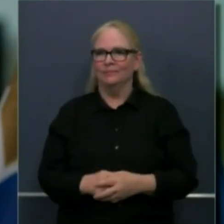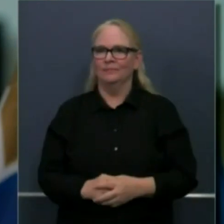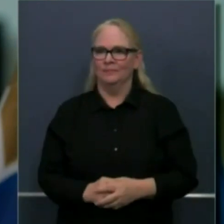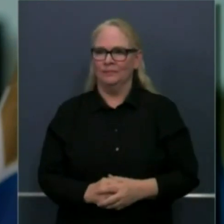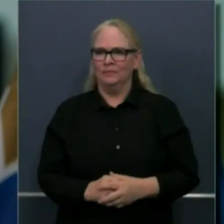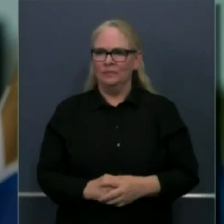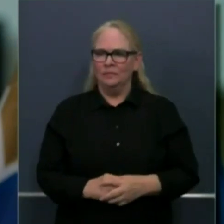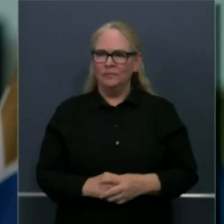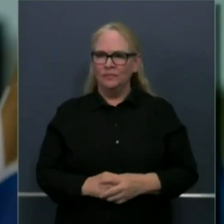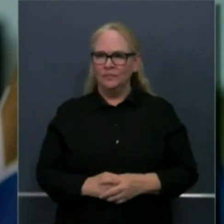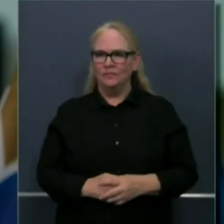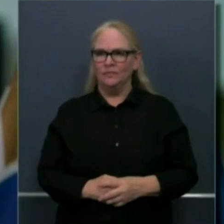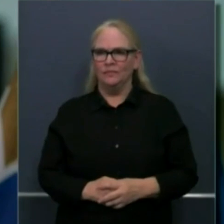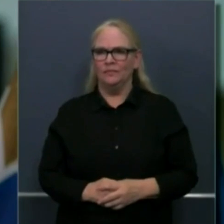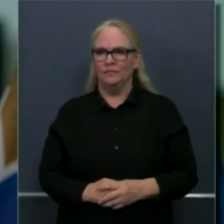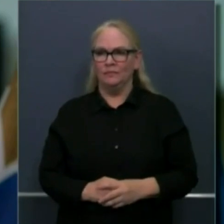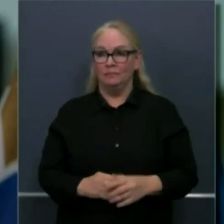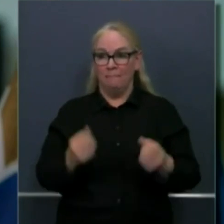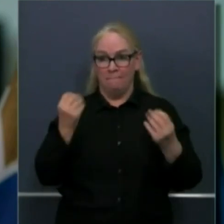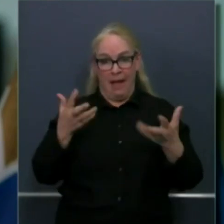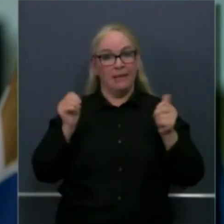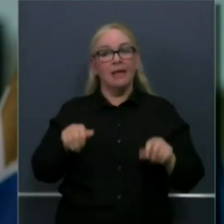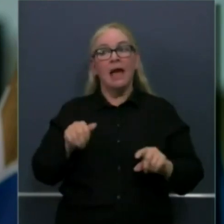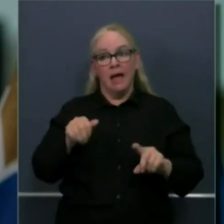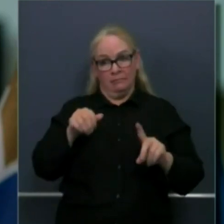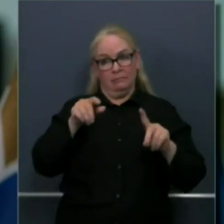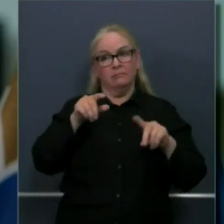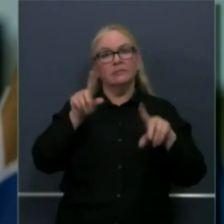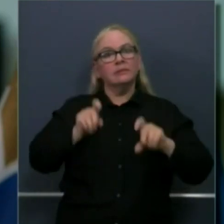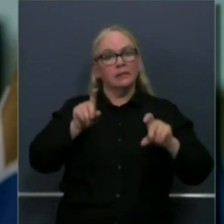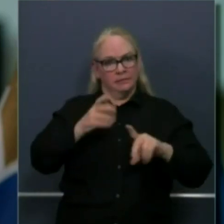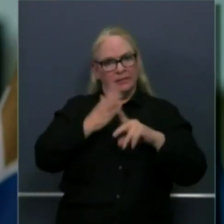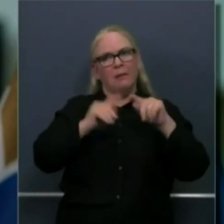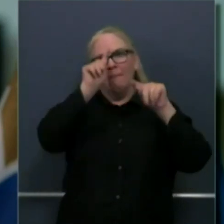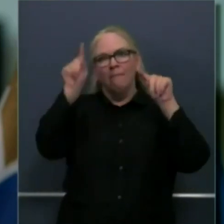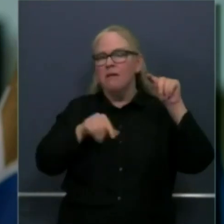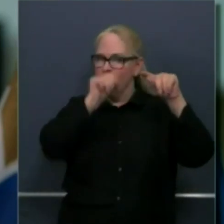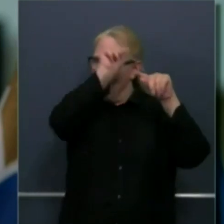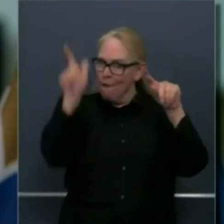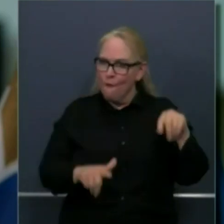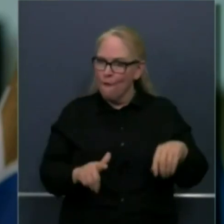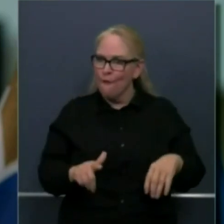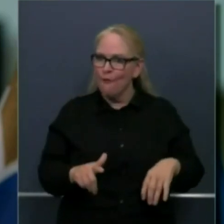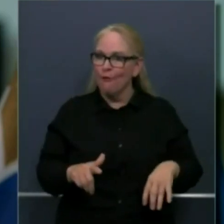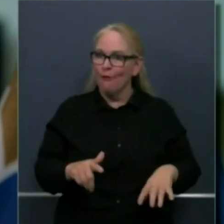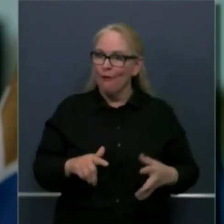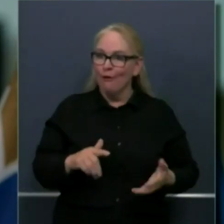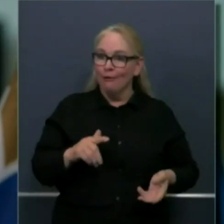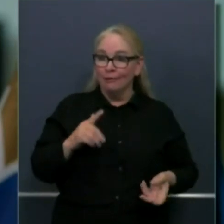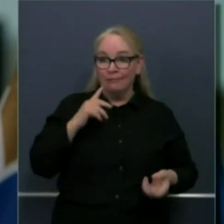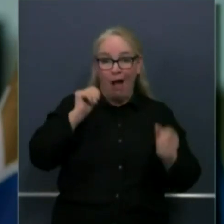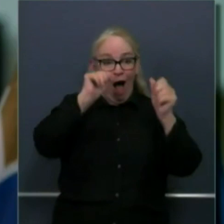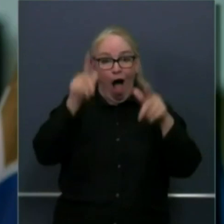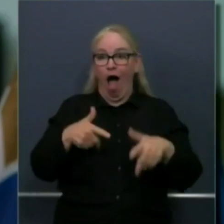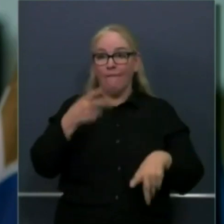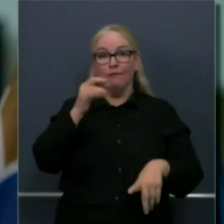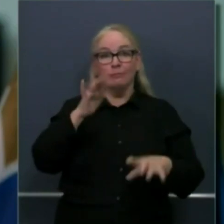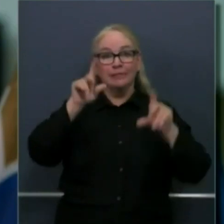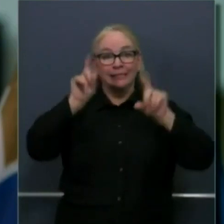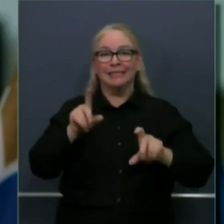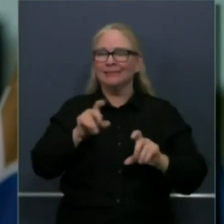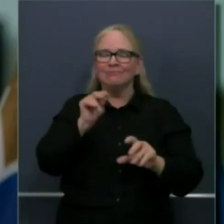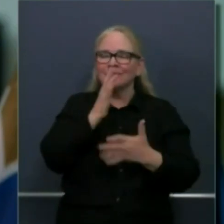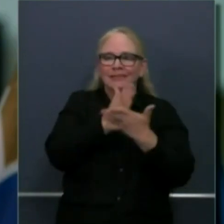every one of them is going to start testing today or even determine that it's in their interest to test at all